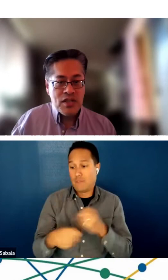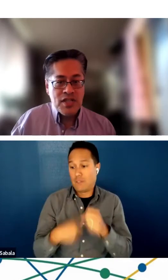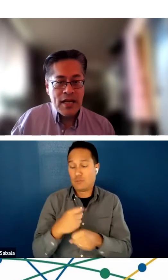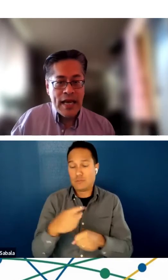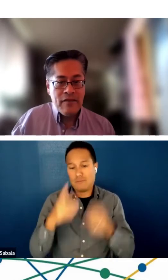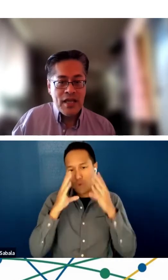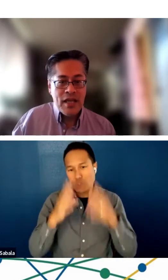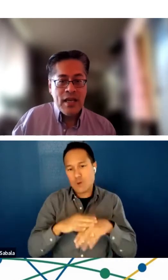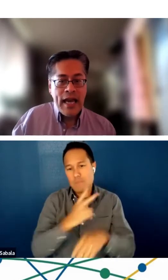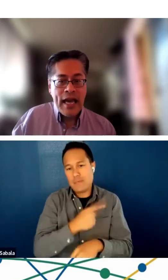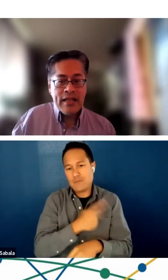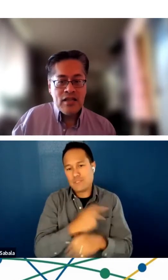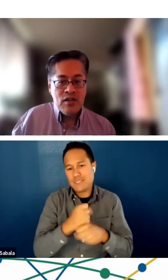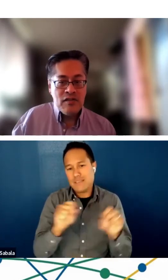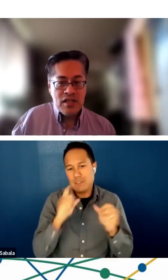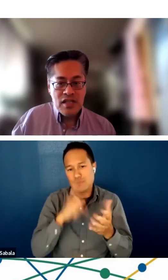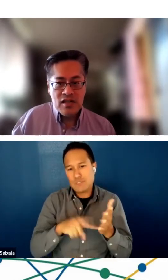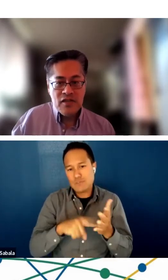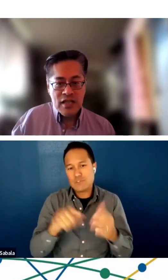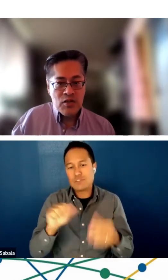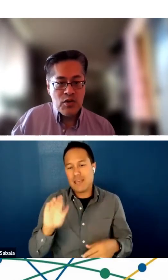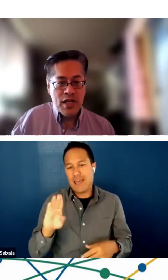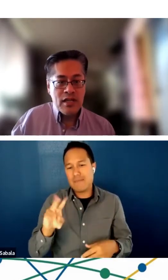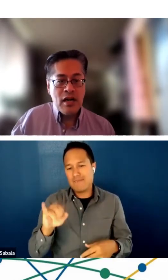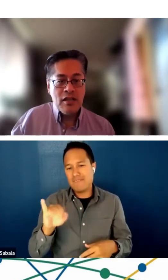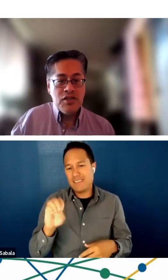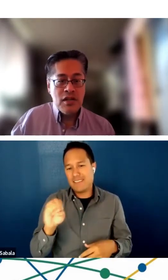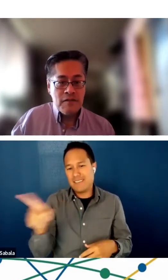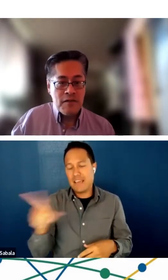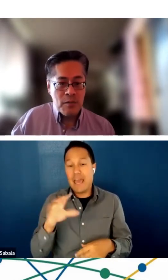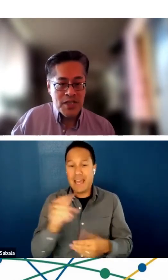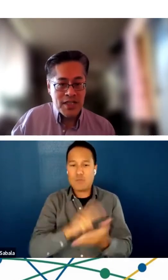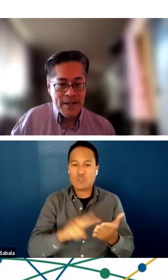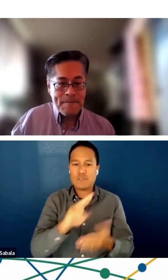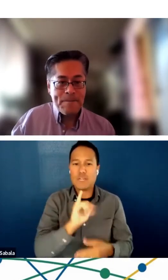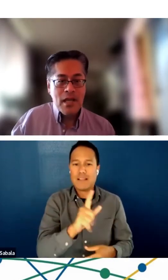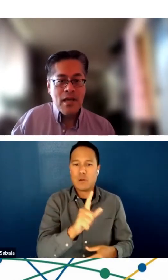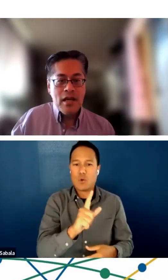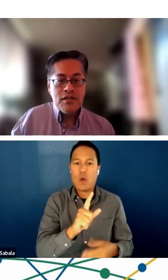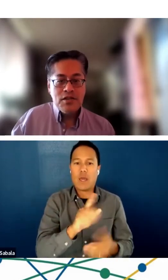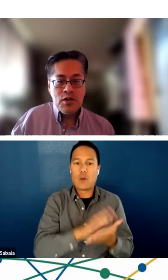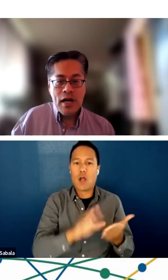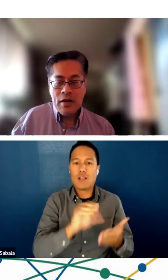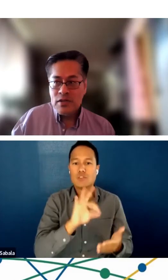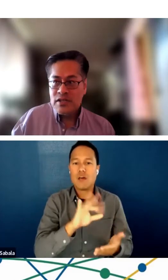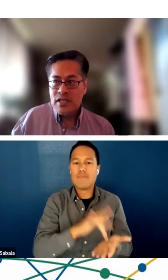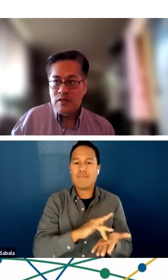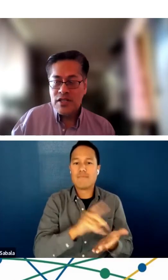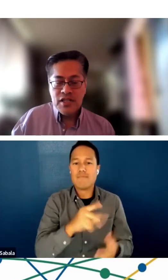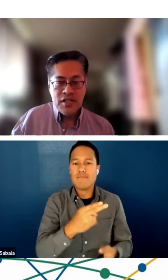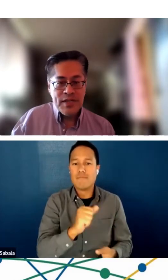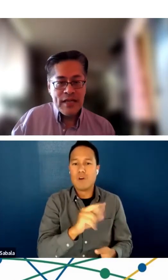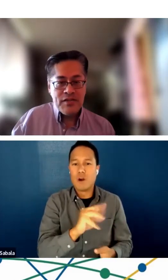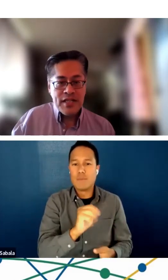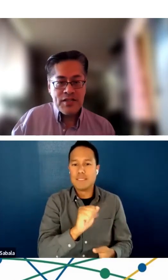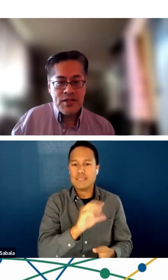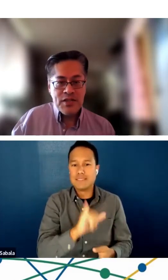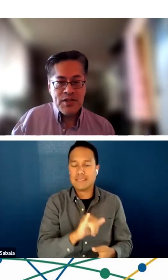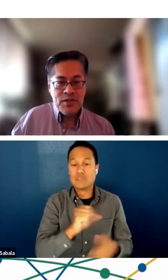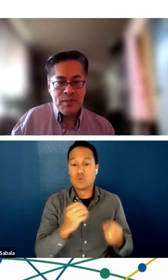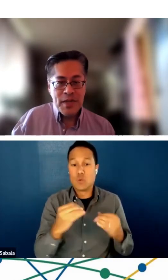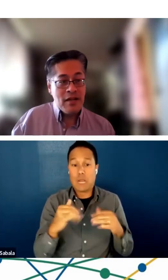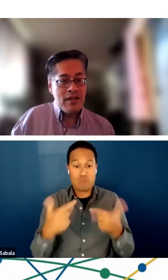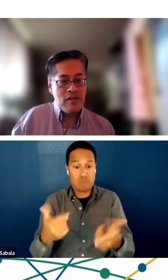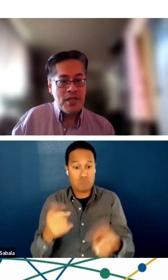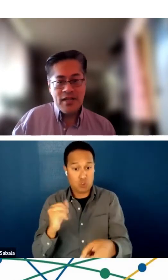safety research at AbbVie and at the University of Illinois College of Pharmacy. So I will turn it over to you now, Jay,